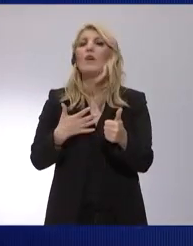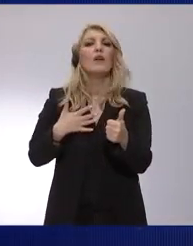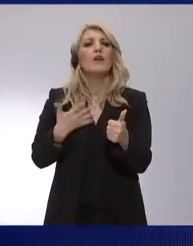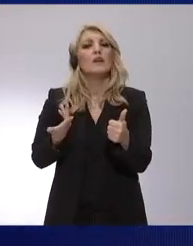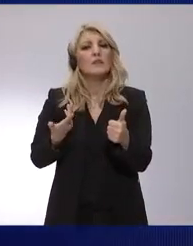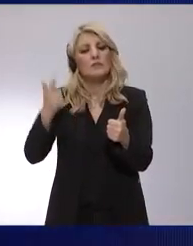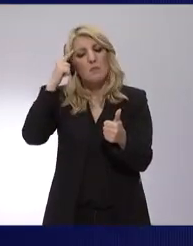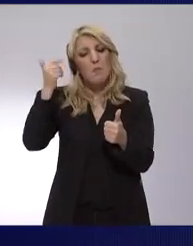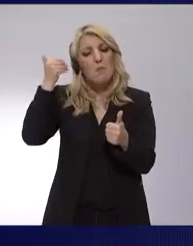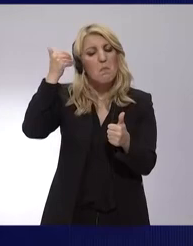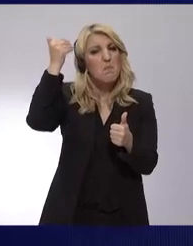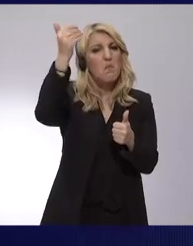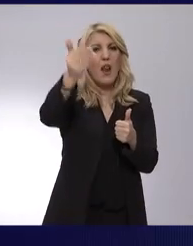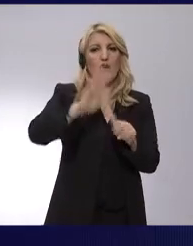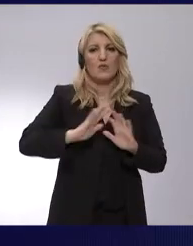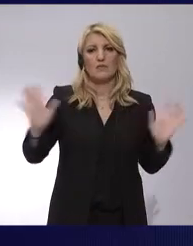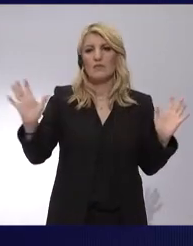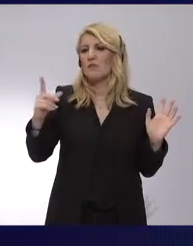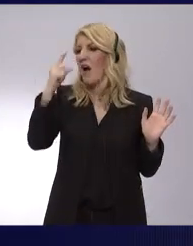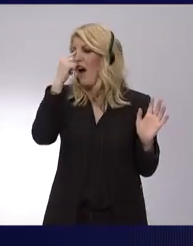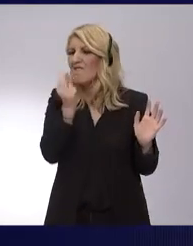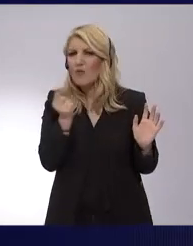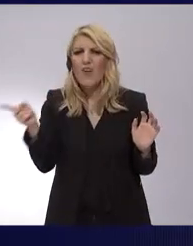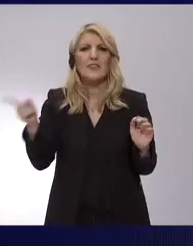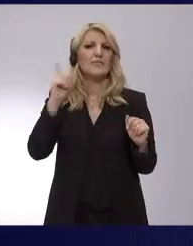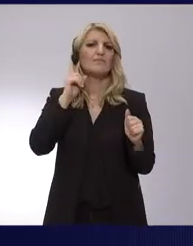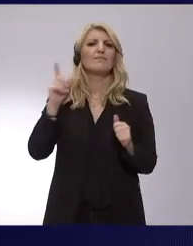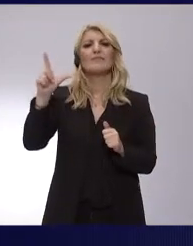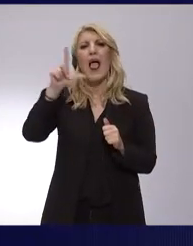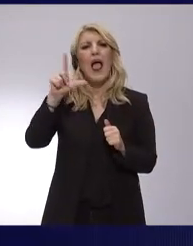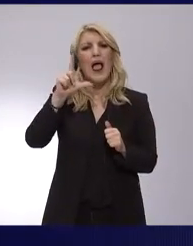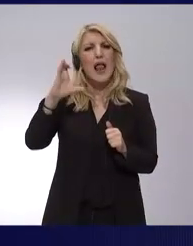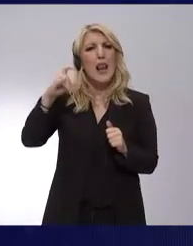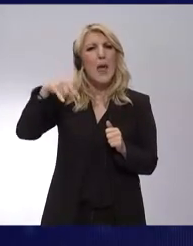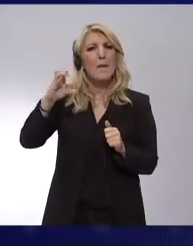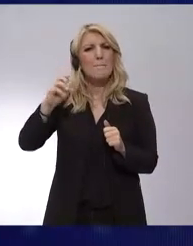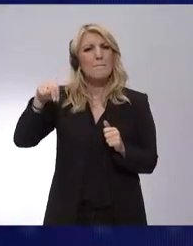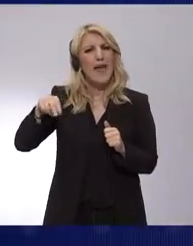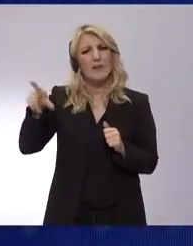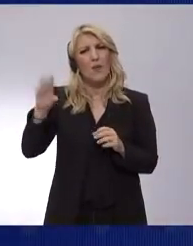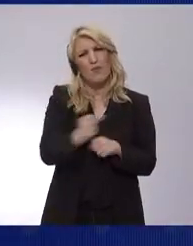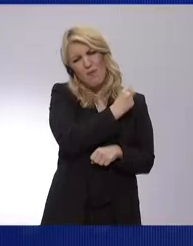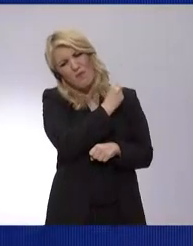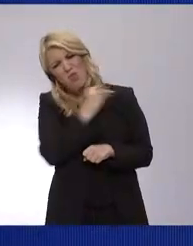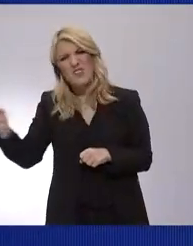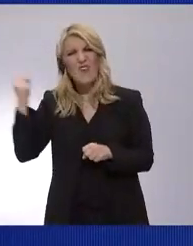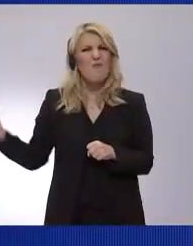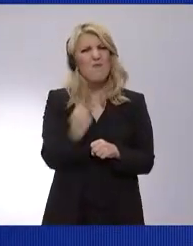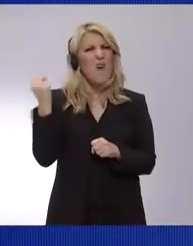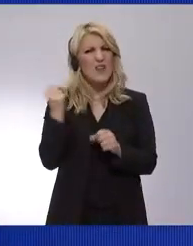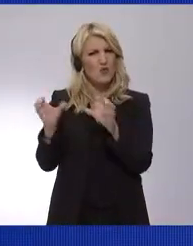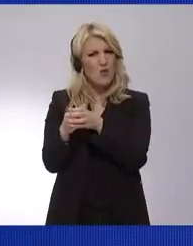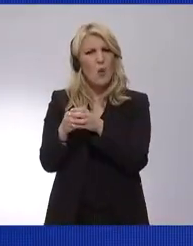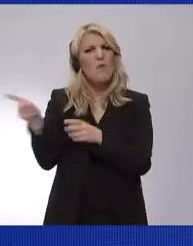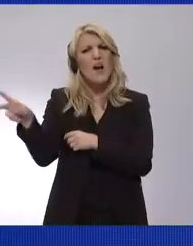Le Pen, they all have one thing in common, dear friends. They want to destroy Europe, they don't want to